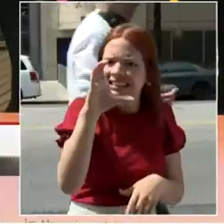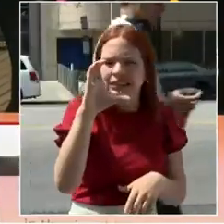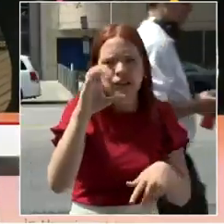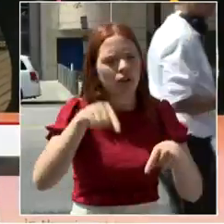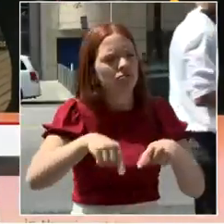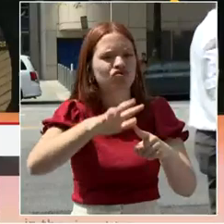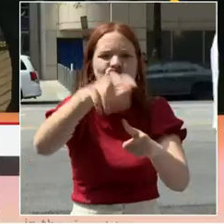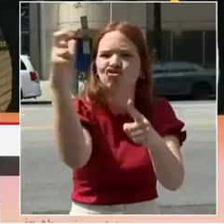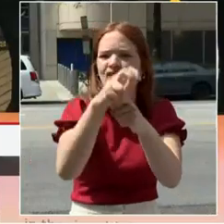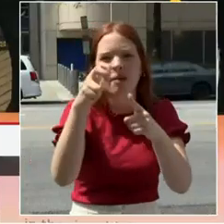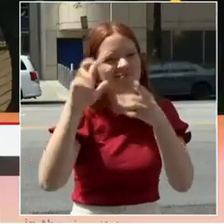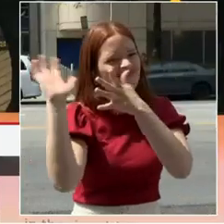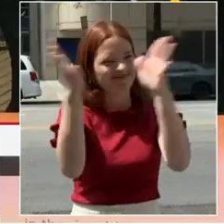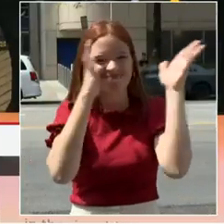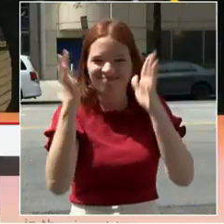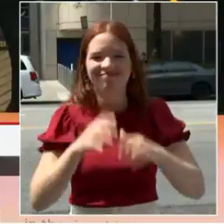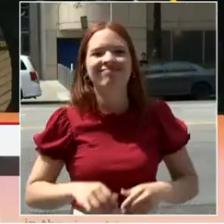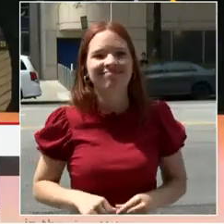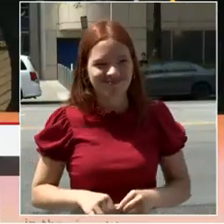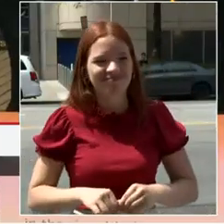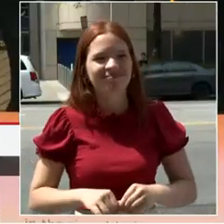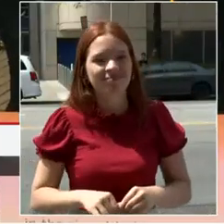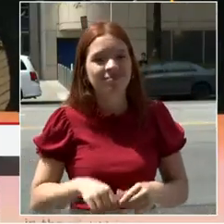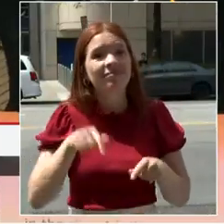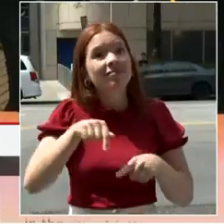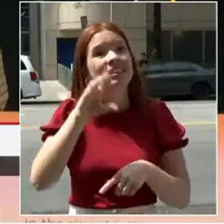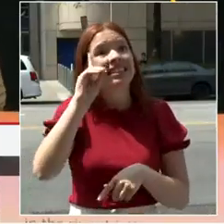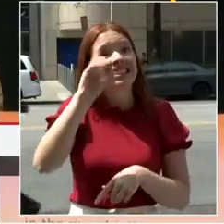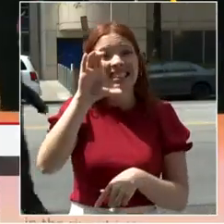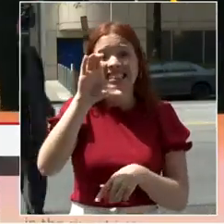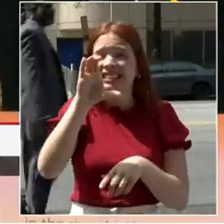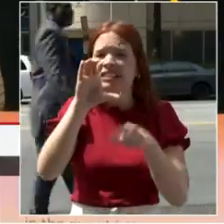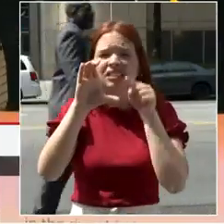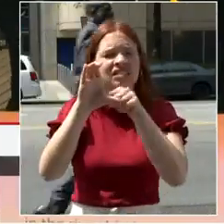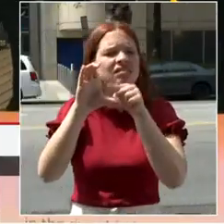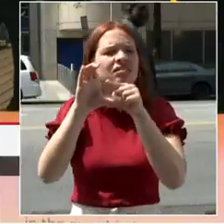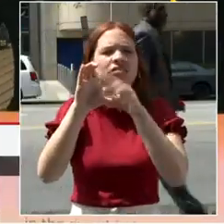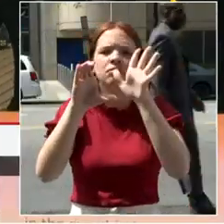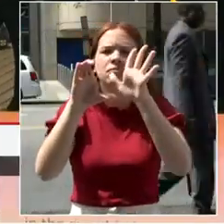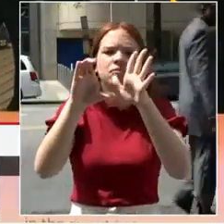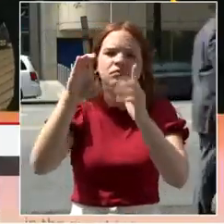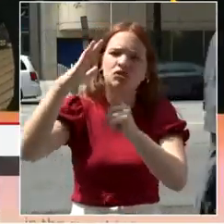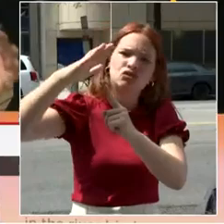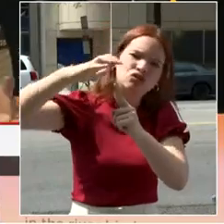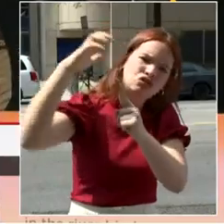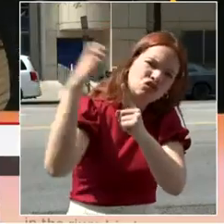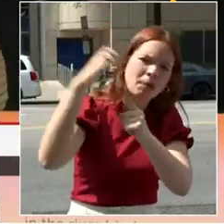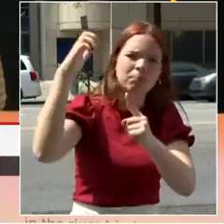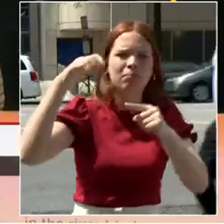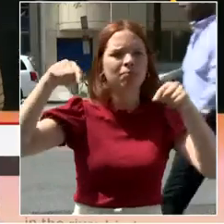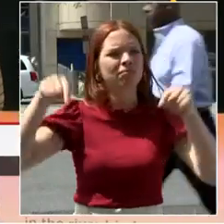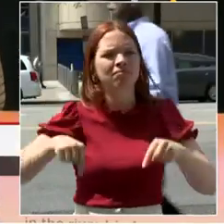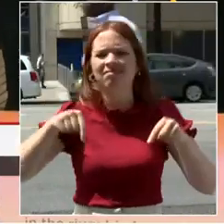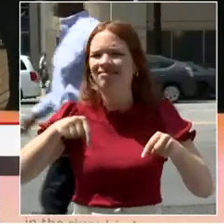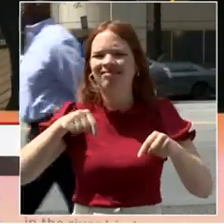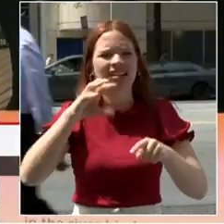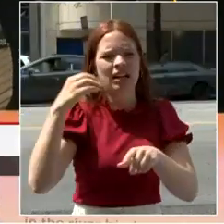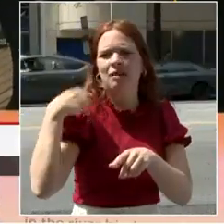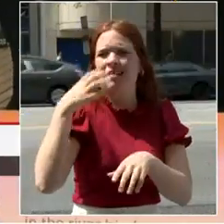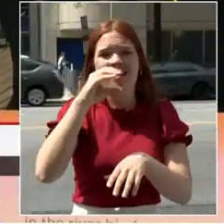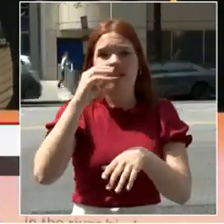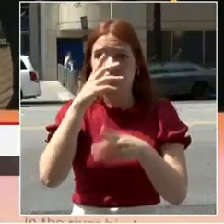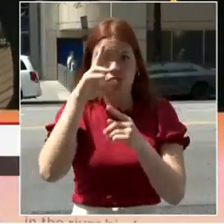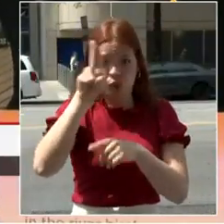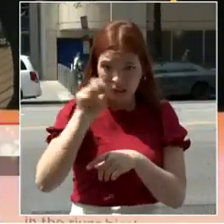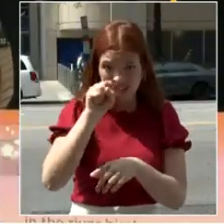D.C. is the most beautiful city in the U.S. and one of the most beautiful cities in the world. And again,